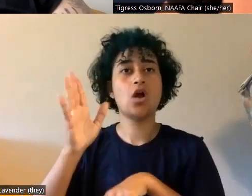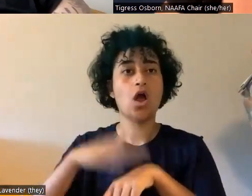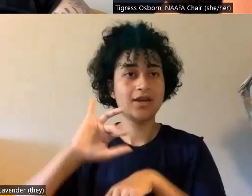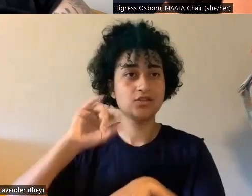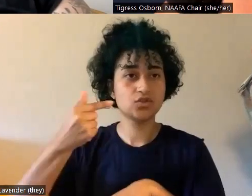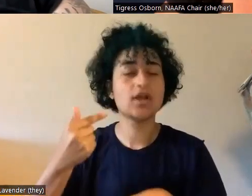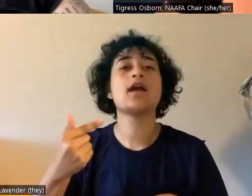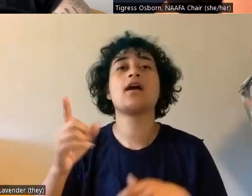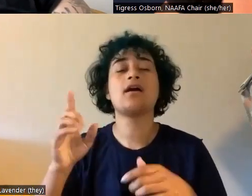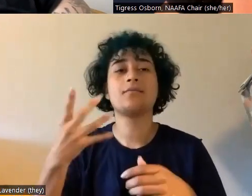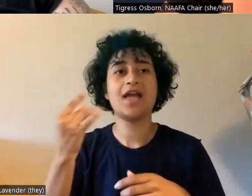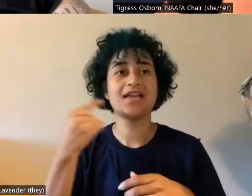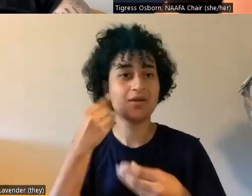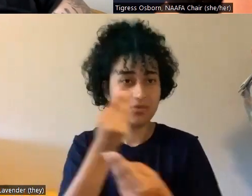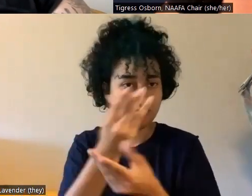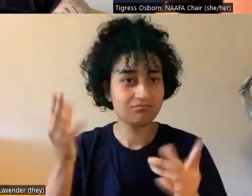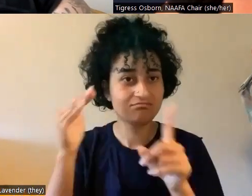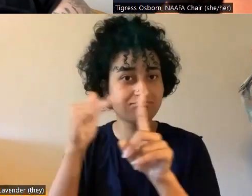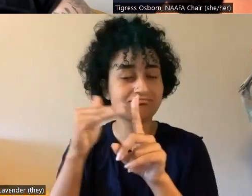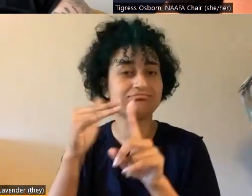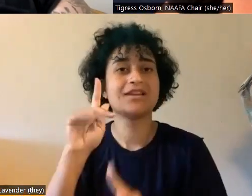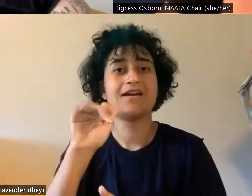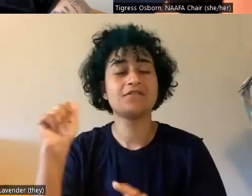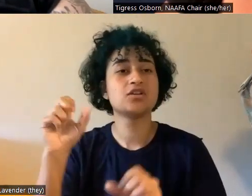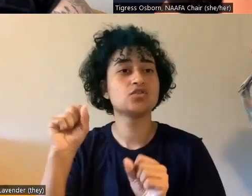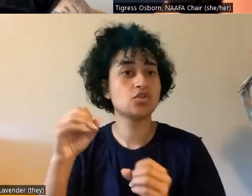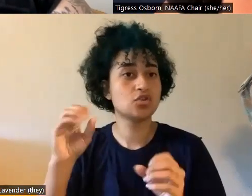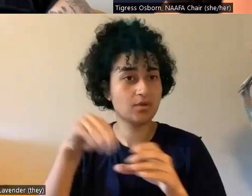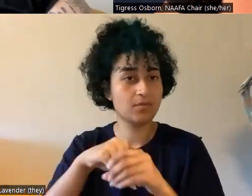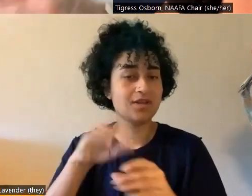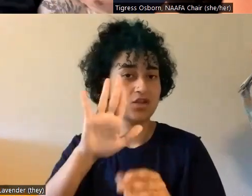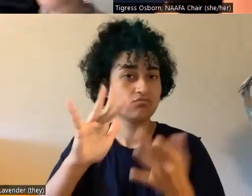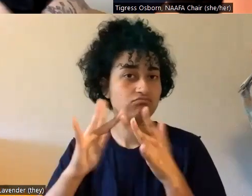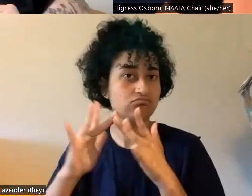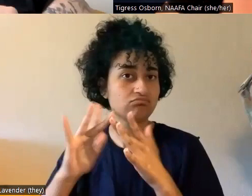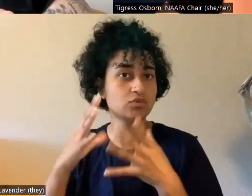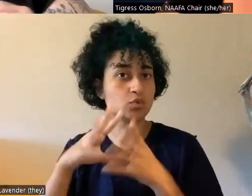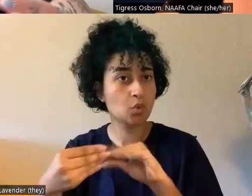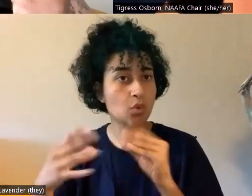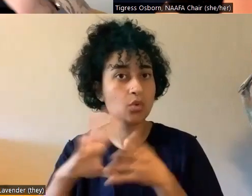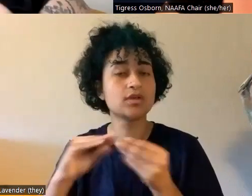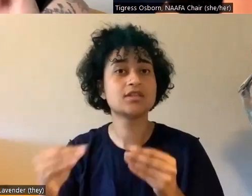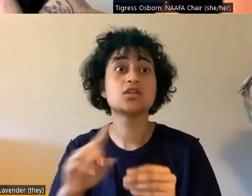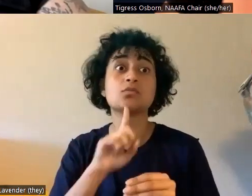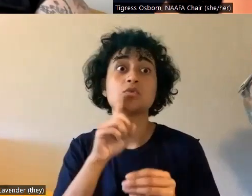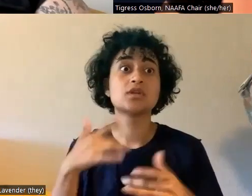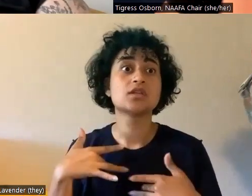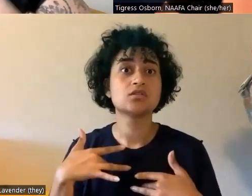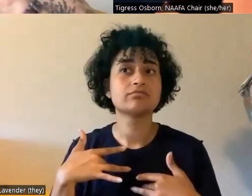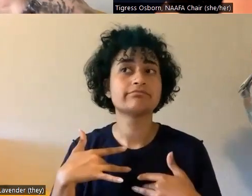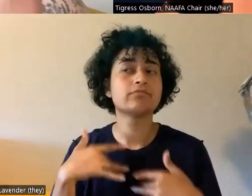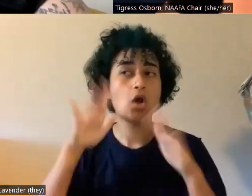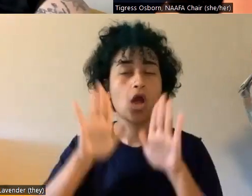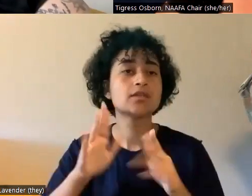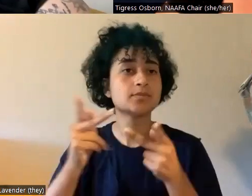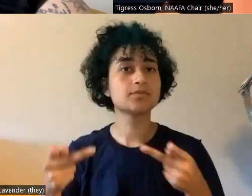stories because I think it's going to be, um, a really great place. And there's going to be also in every category place